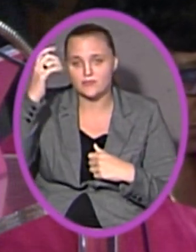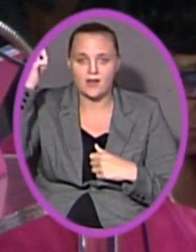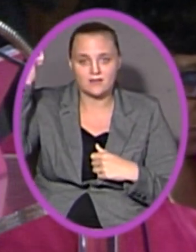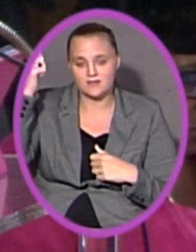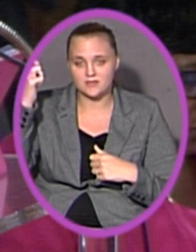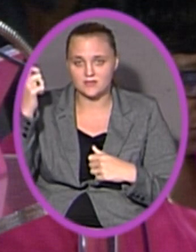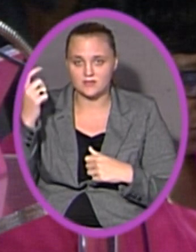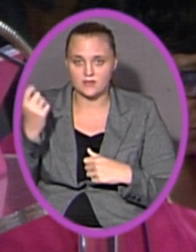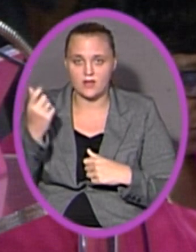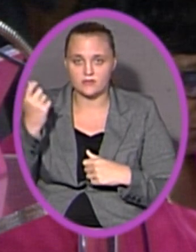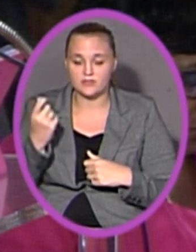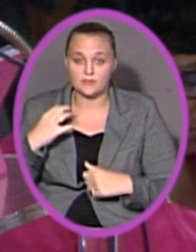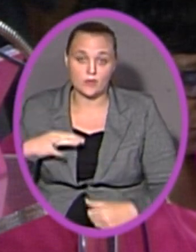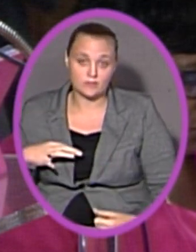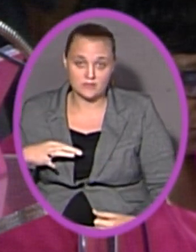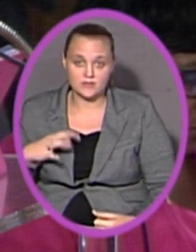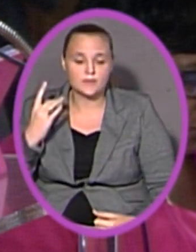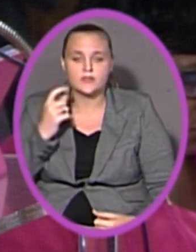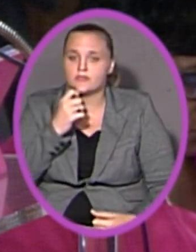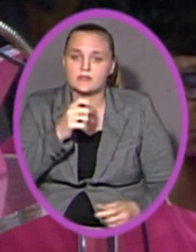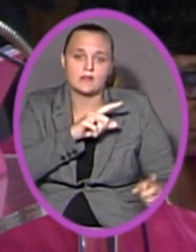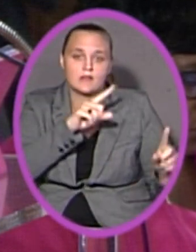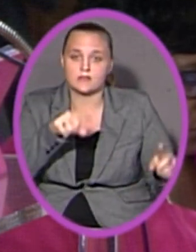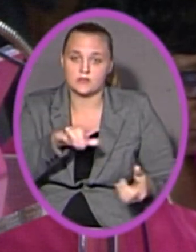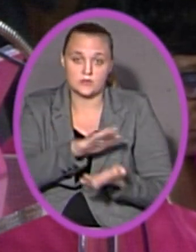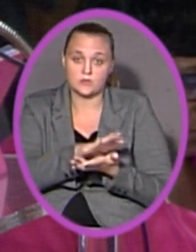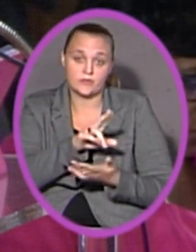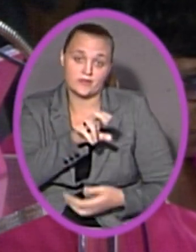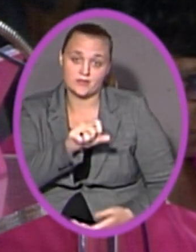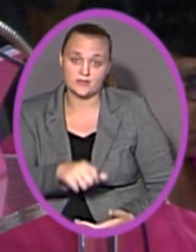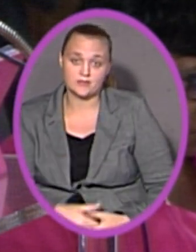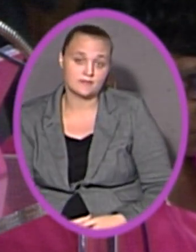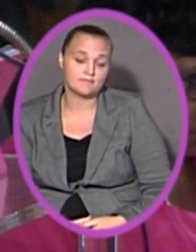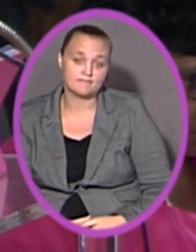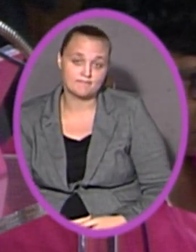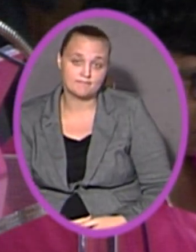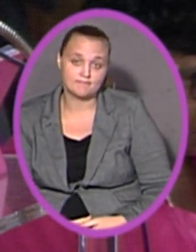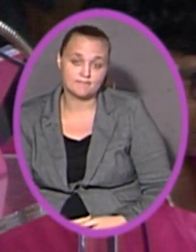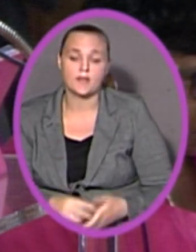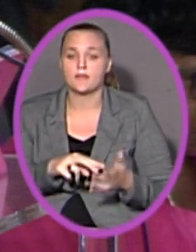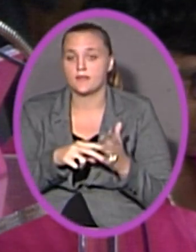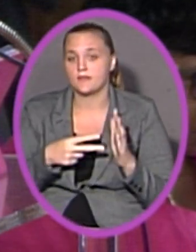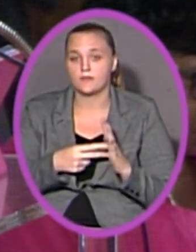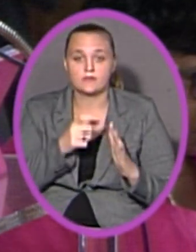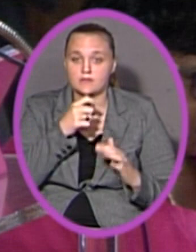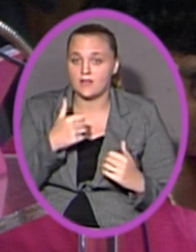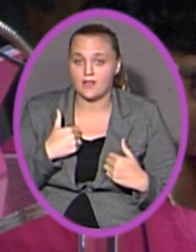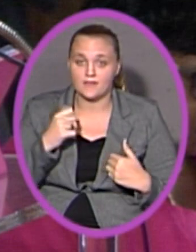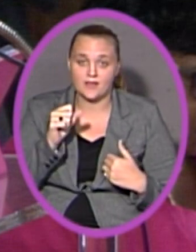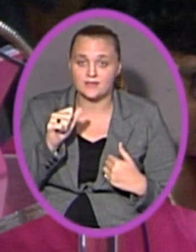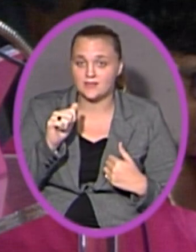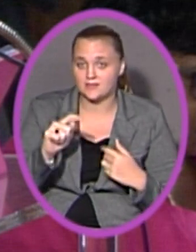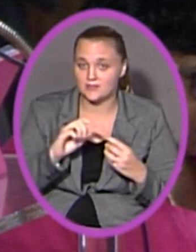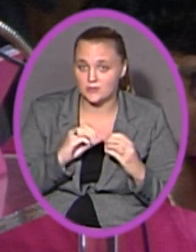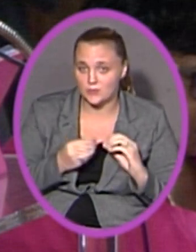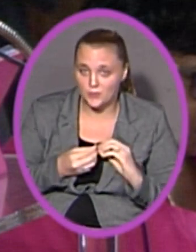bonus because she did not attend school in the United States, and therefore, she doesn't have an SAT score.